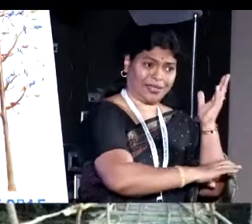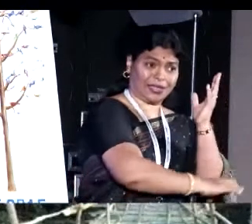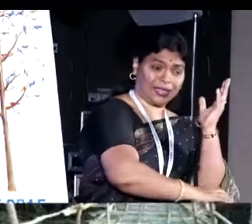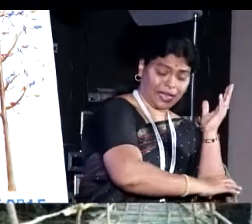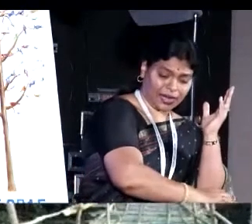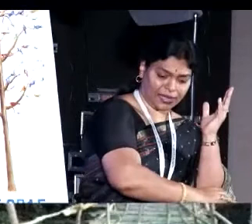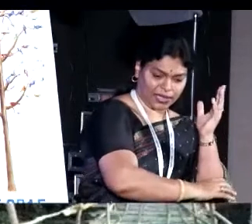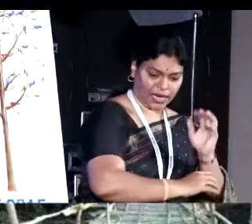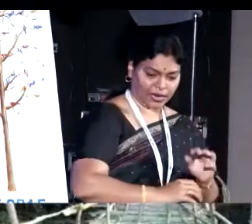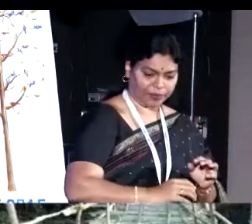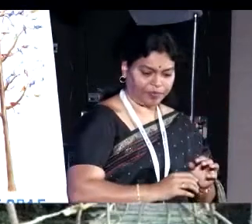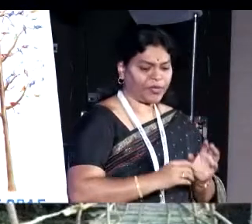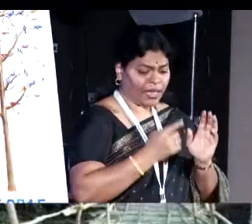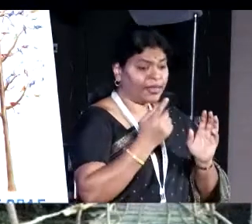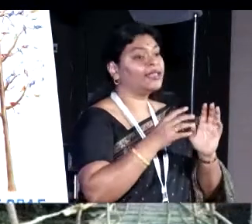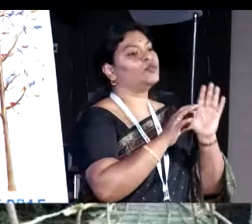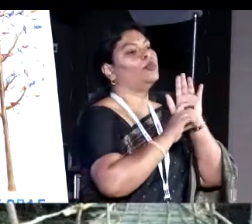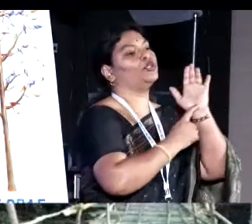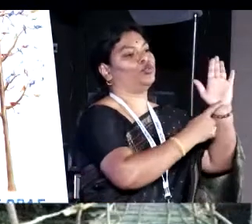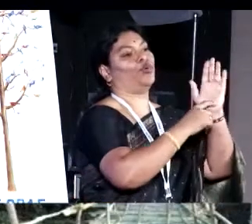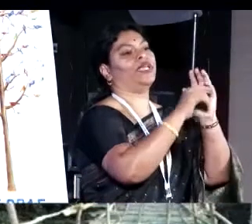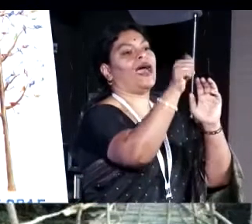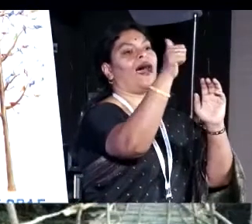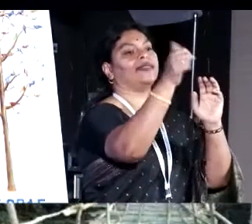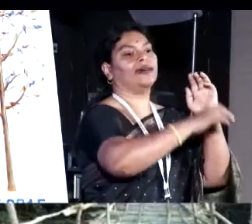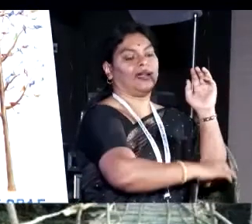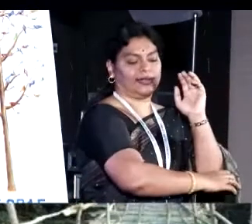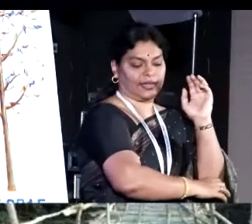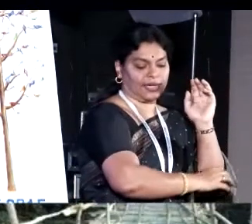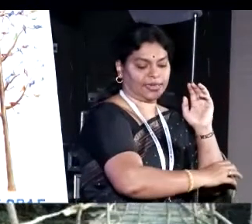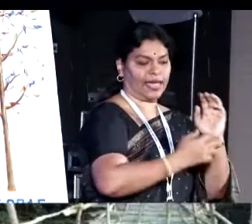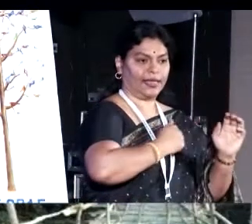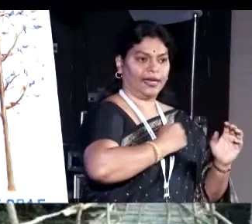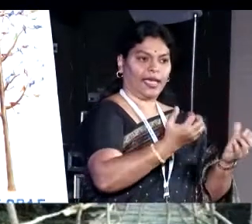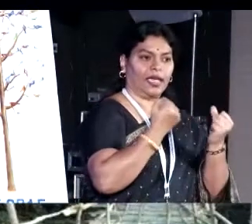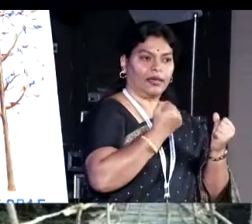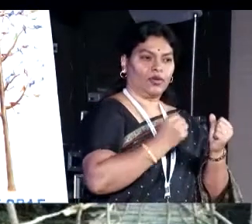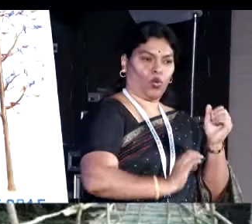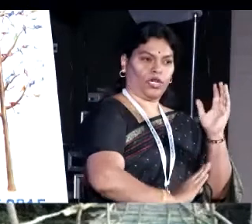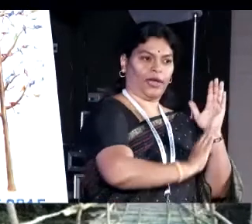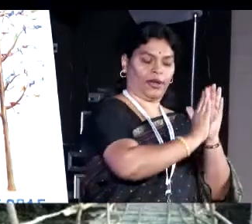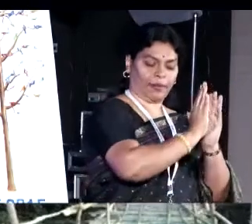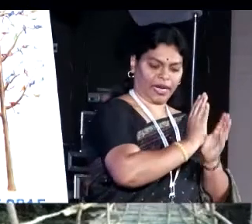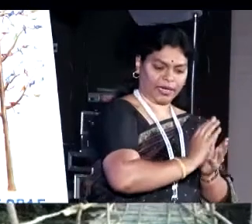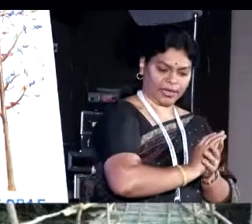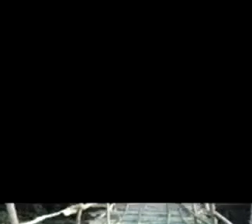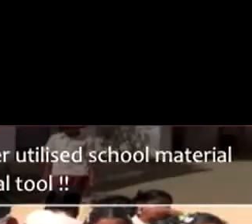model is going to be replicated in many other countries. This is how people take up their own development work and then receive the material.